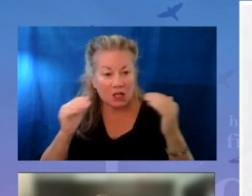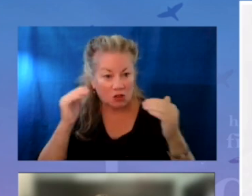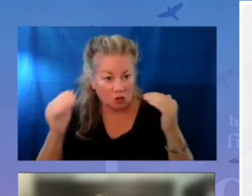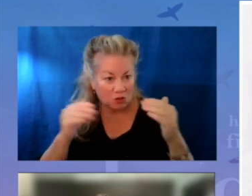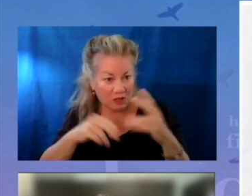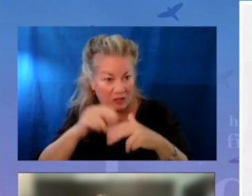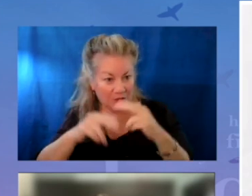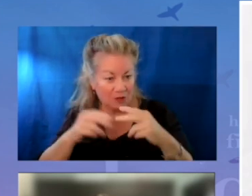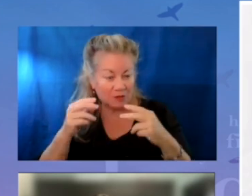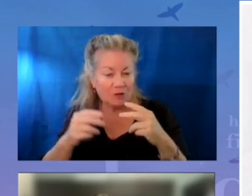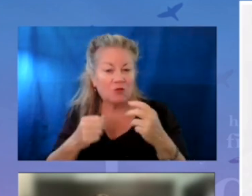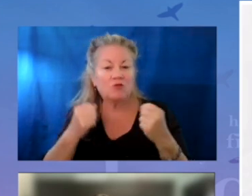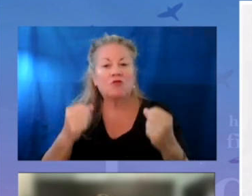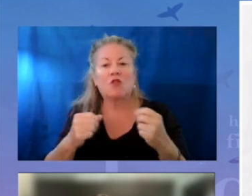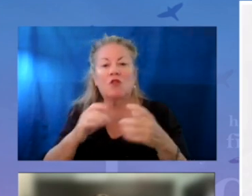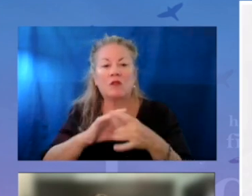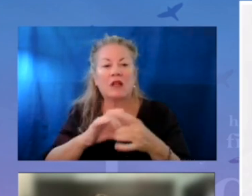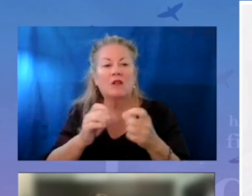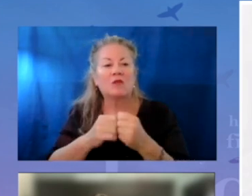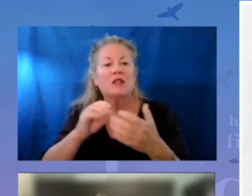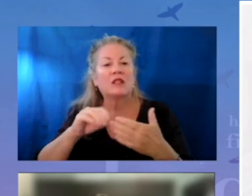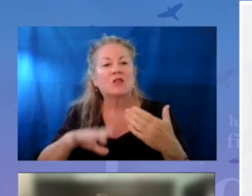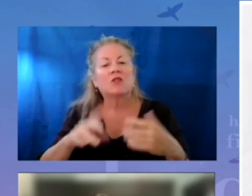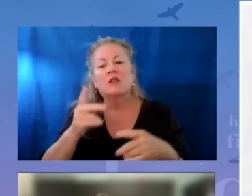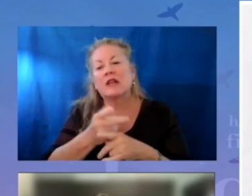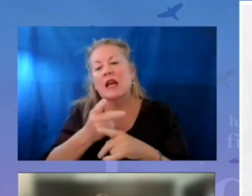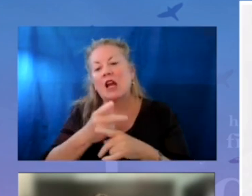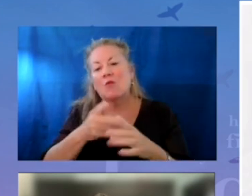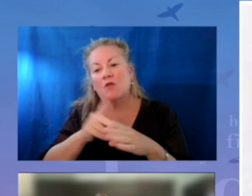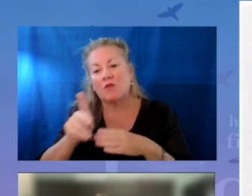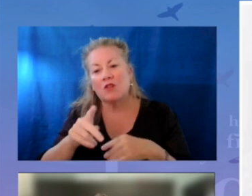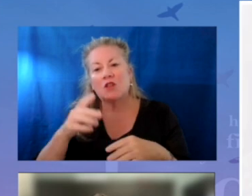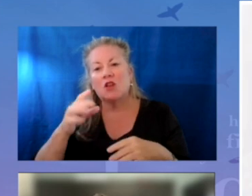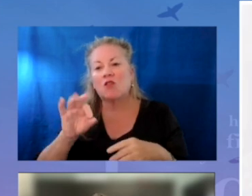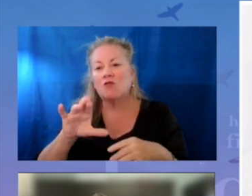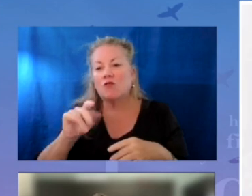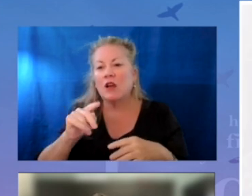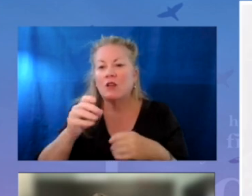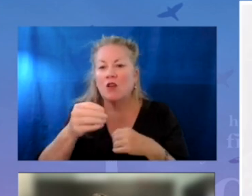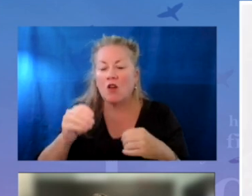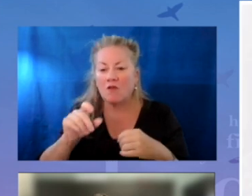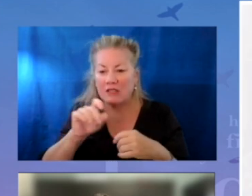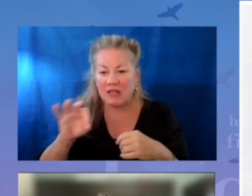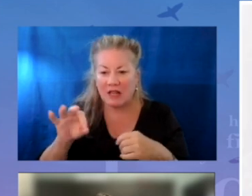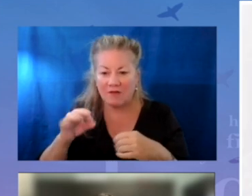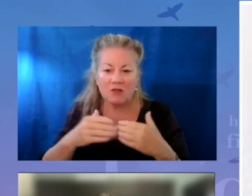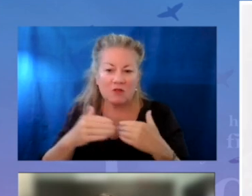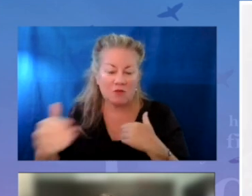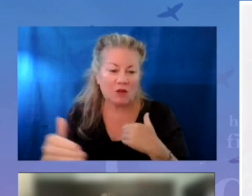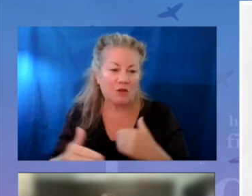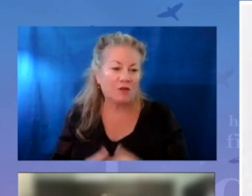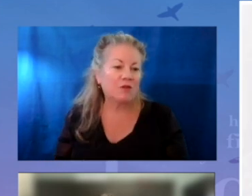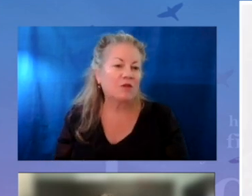in the building who could build a strong relationship. Teachers, paraprofessionals, front office staff, and so forth.